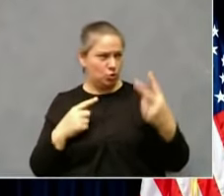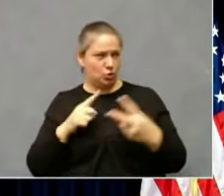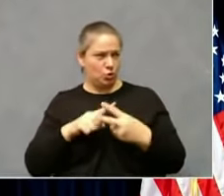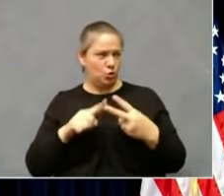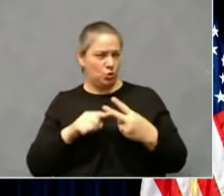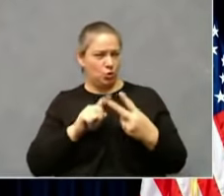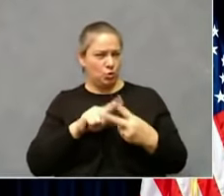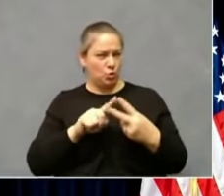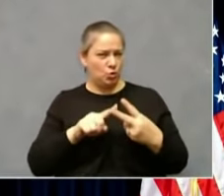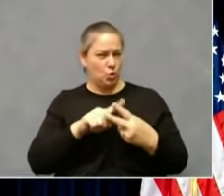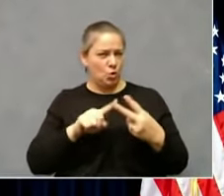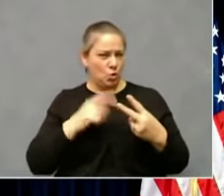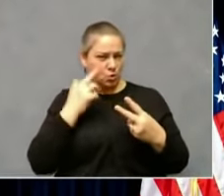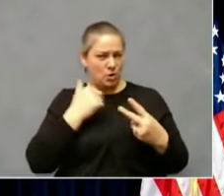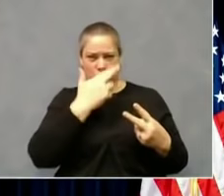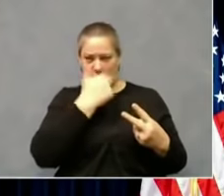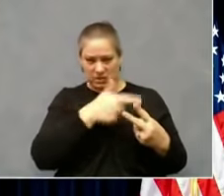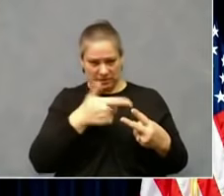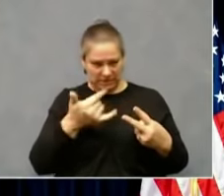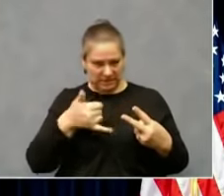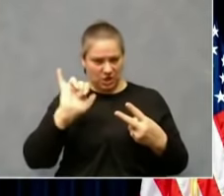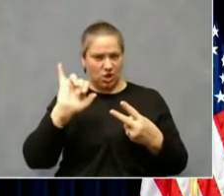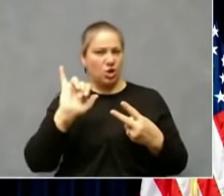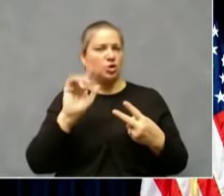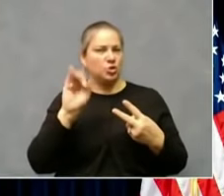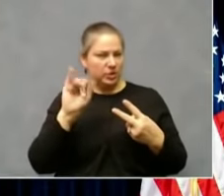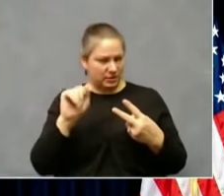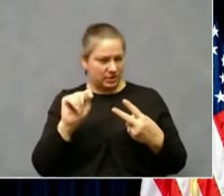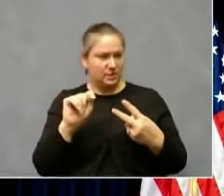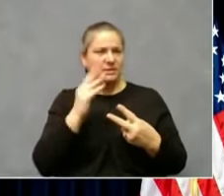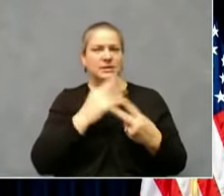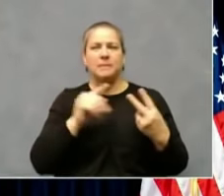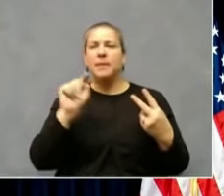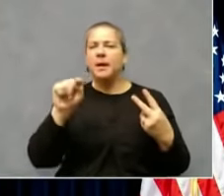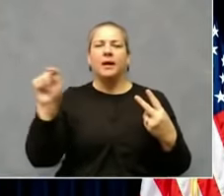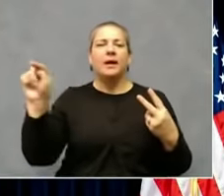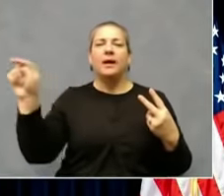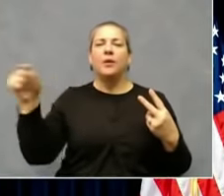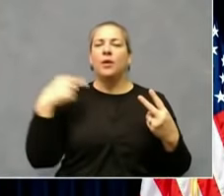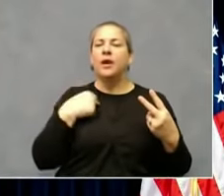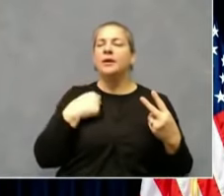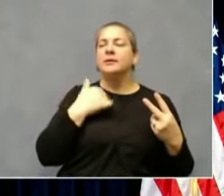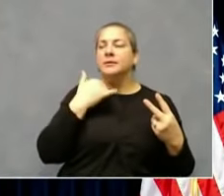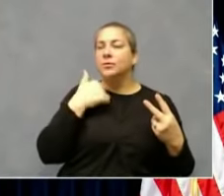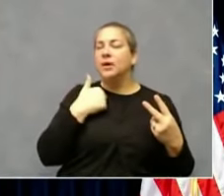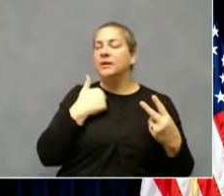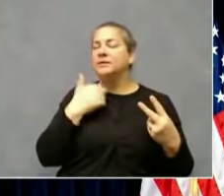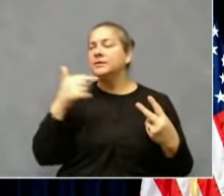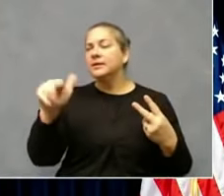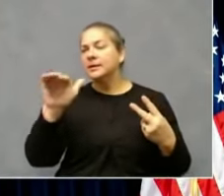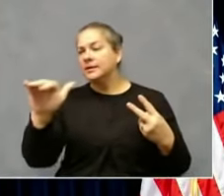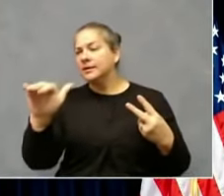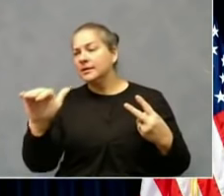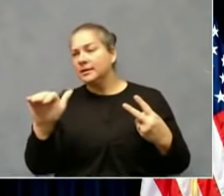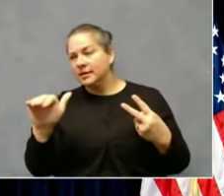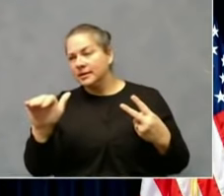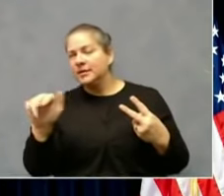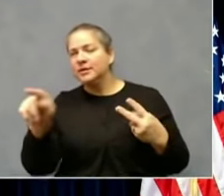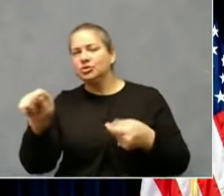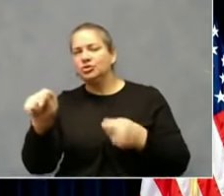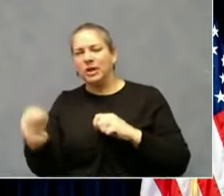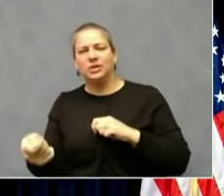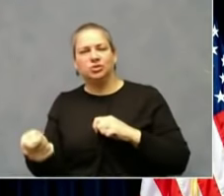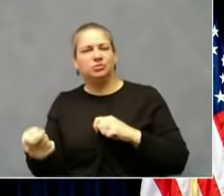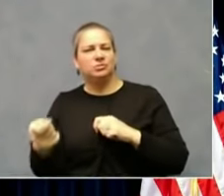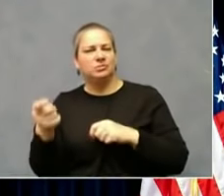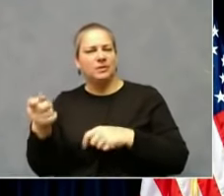still doing this. There have been a couple others that all we've had to do is talk to, and they've done the right thing. At